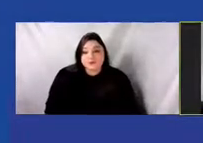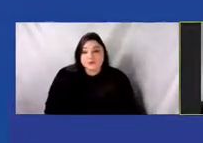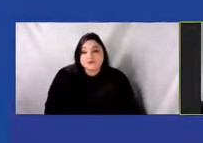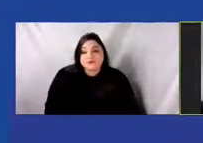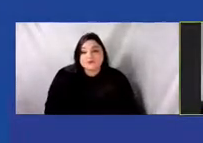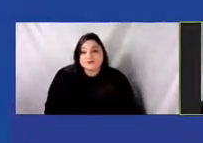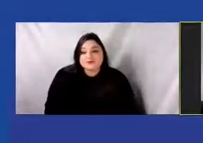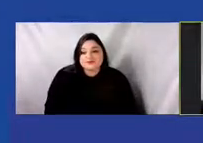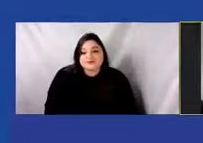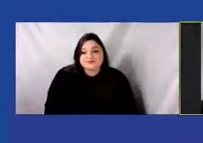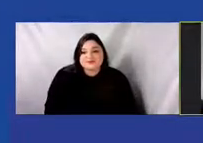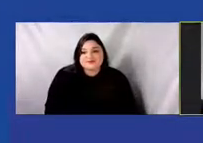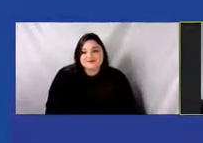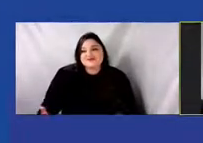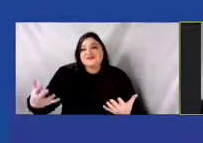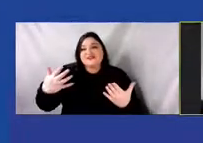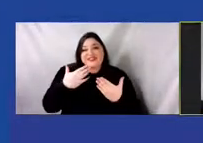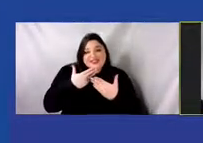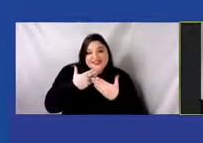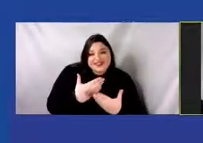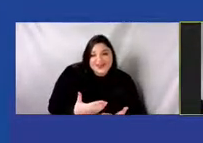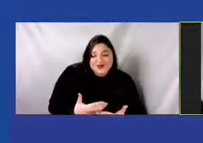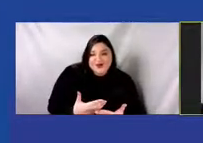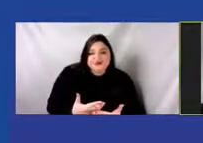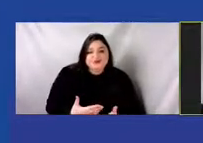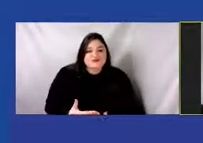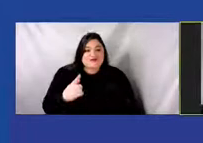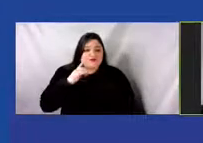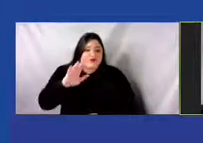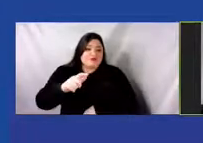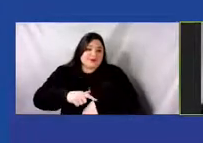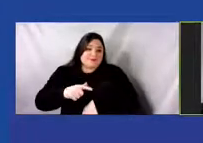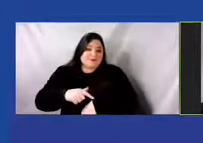So thank you, Anishi, for your time.